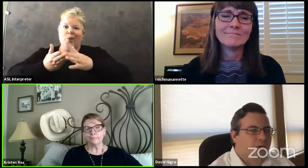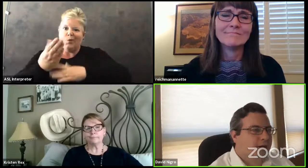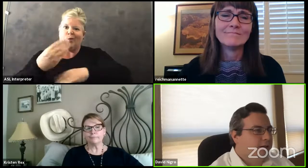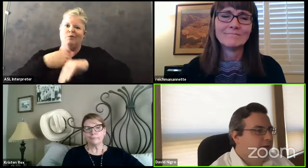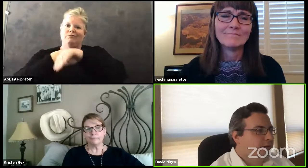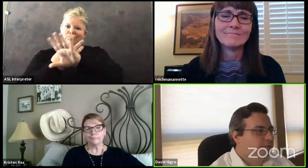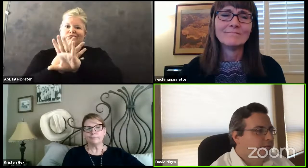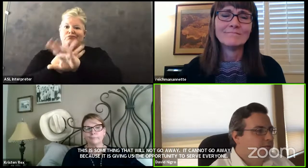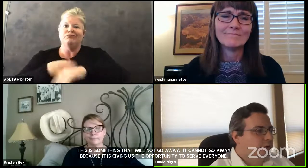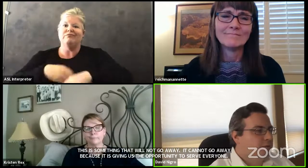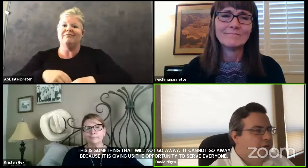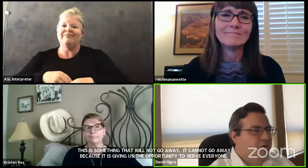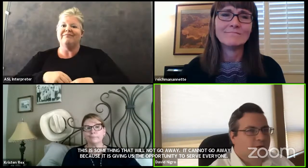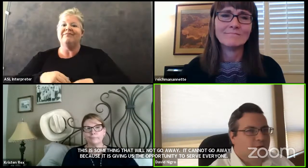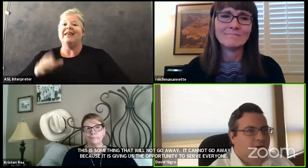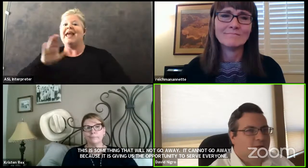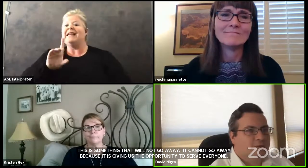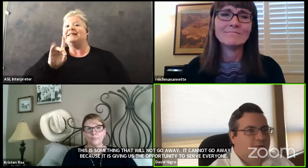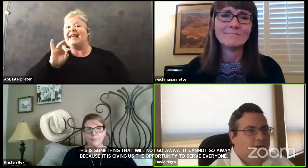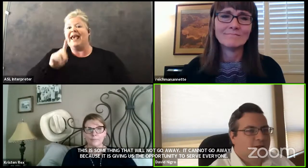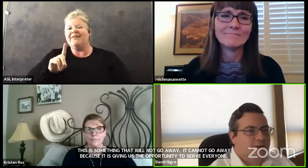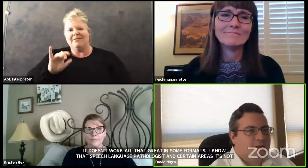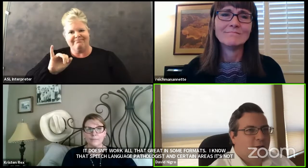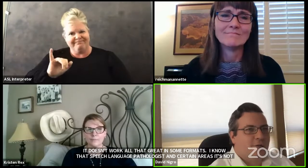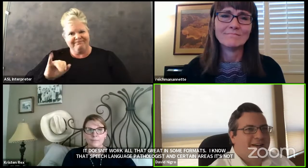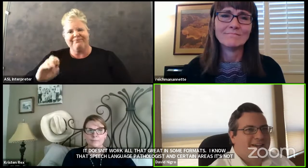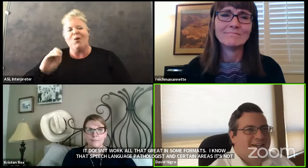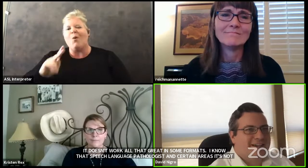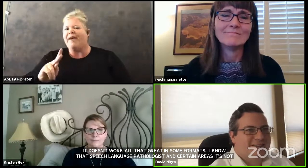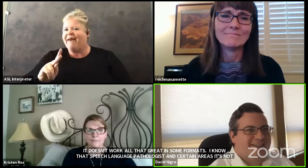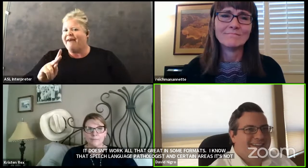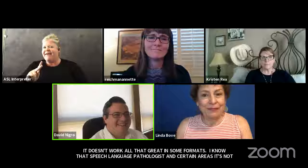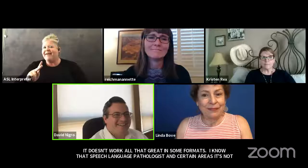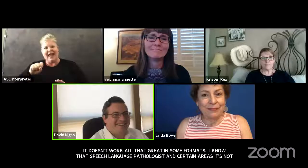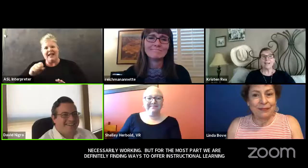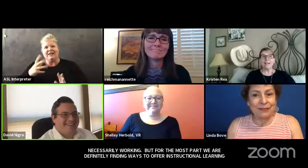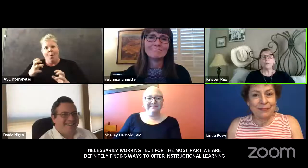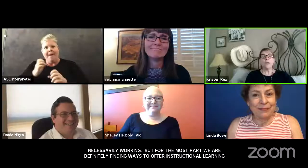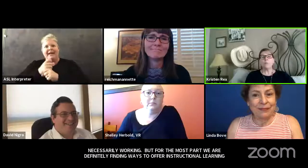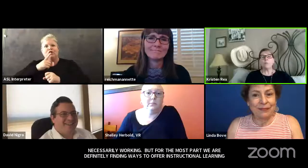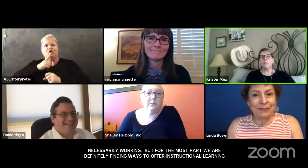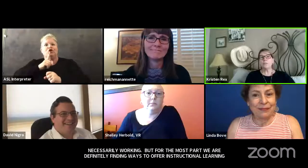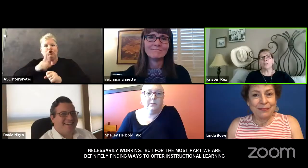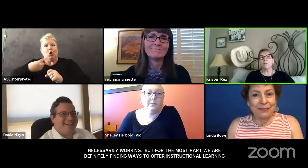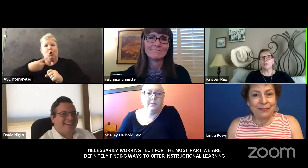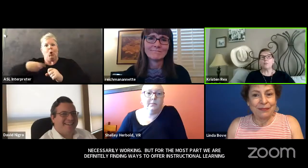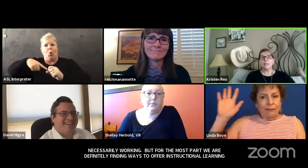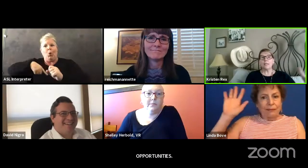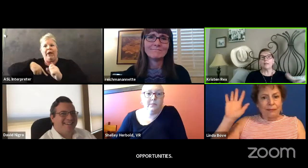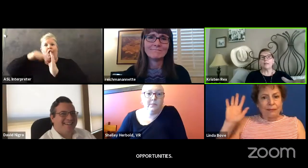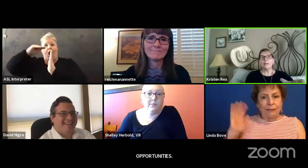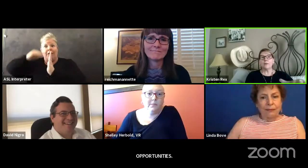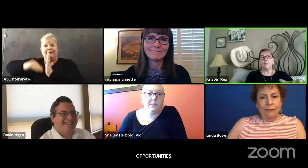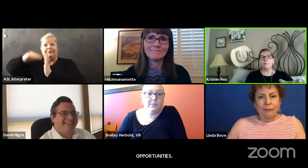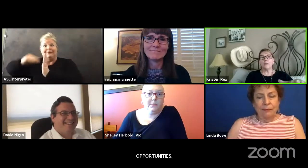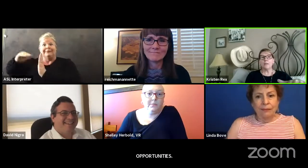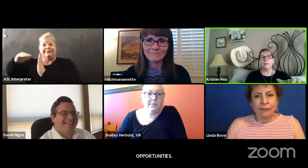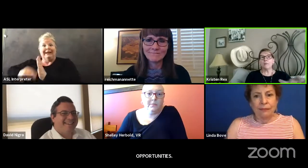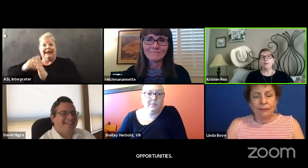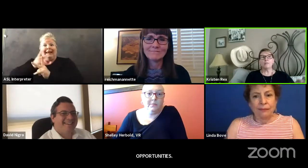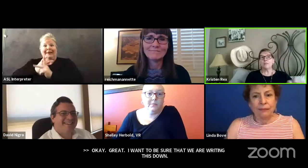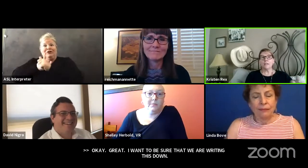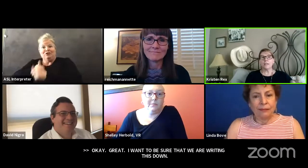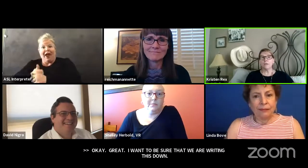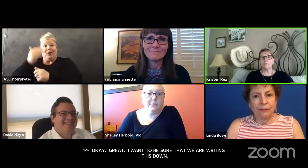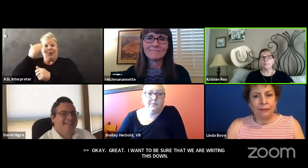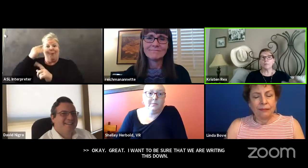Great. I want to be sure that we're, that we're writing this down. Yeah. Oh, I'm sorry. We do meet and, um, we are